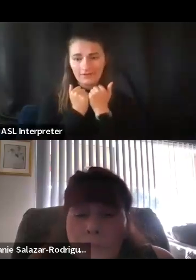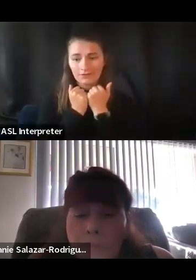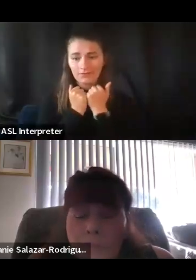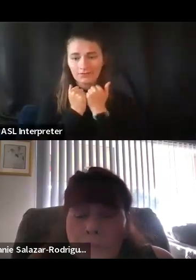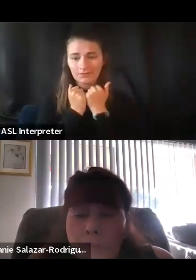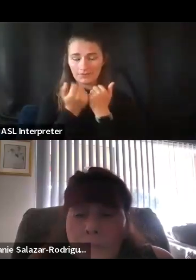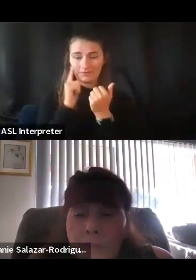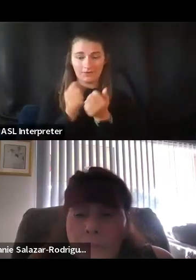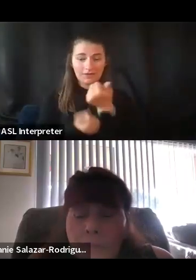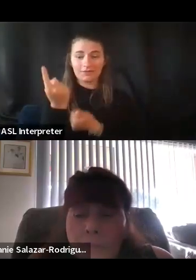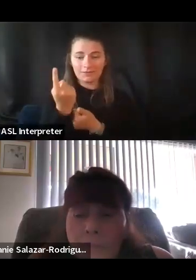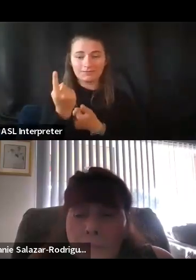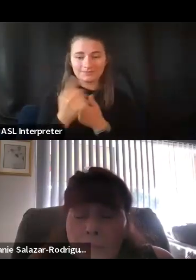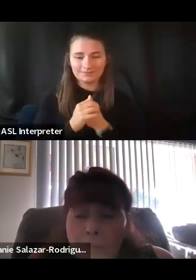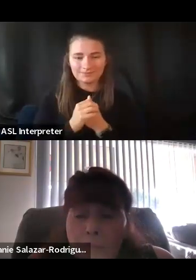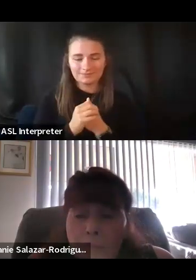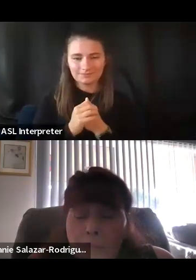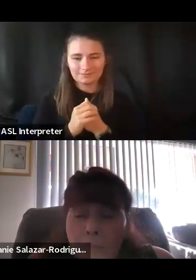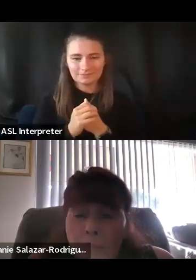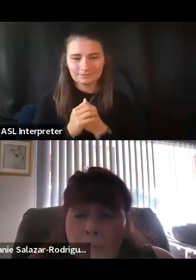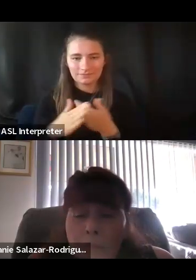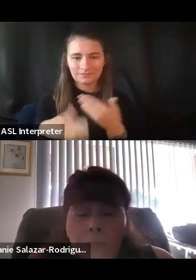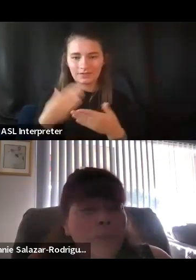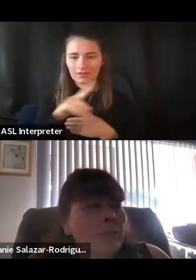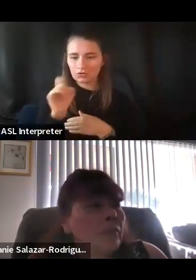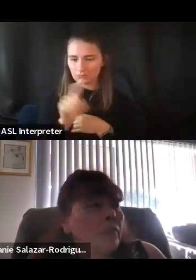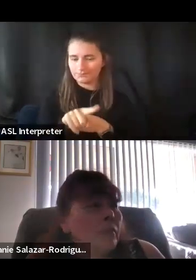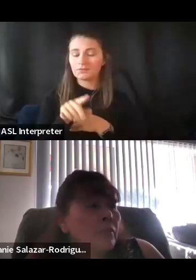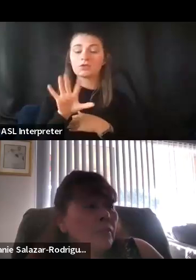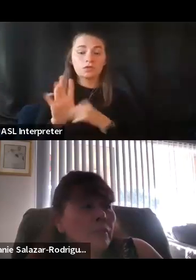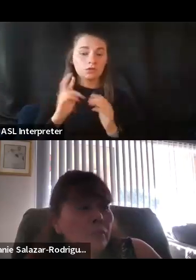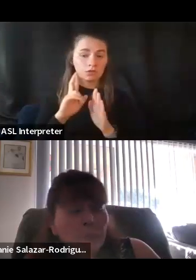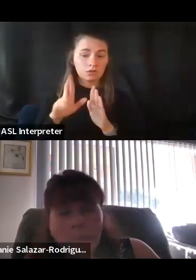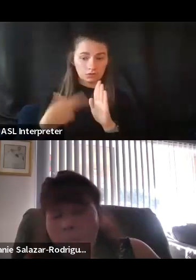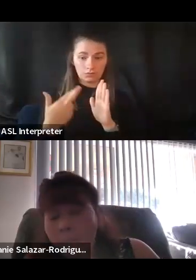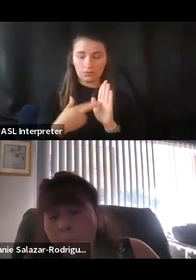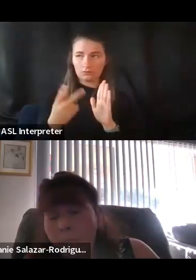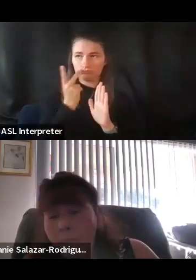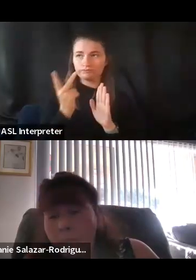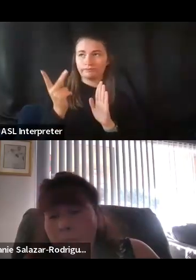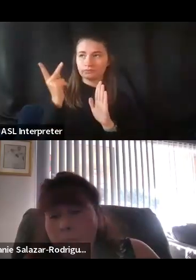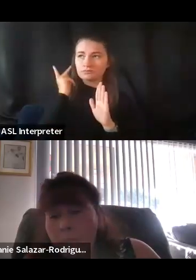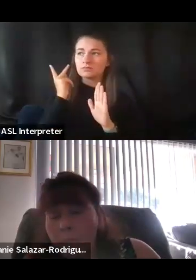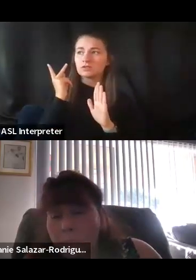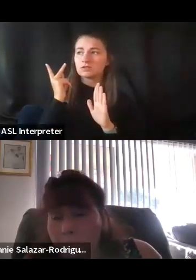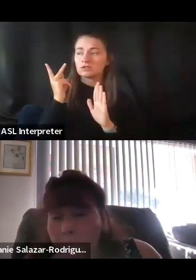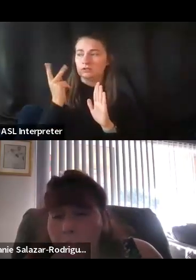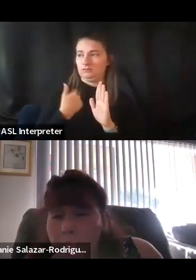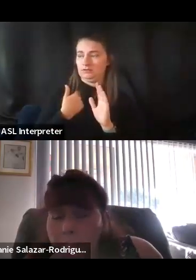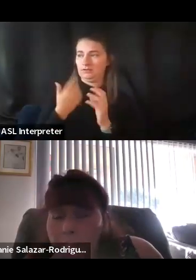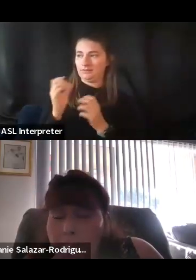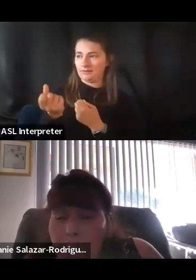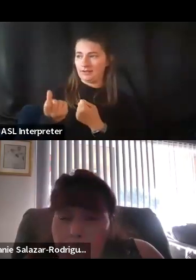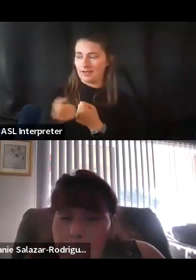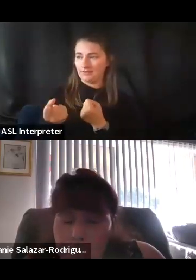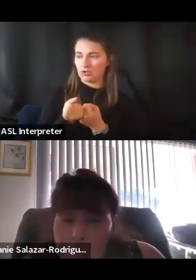Our next question is, reflecting on your role as an advocate, how have you advocated